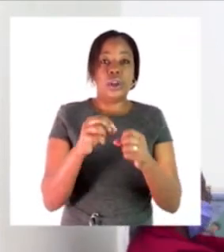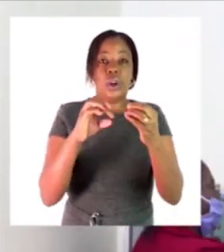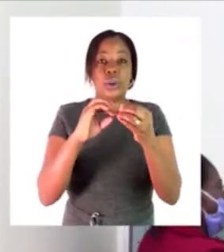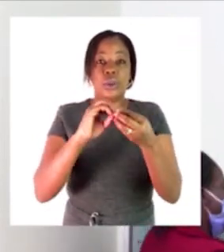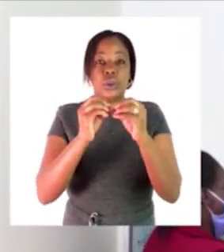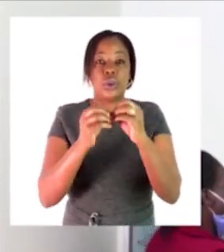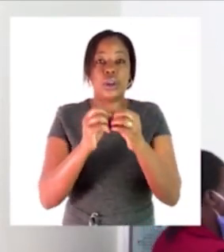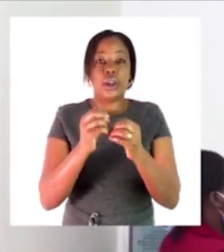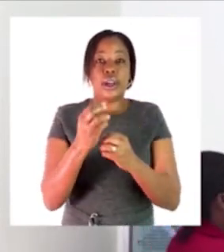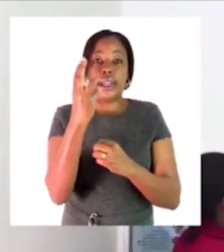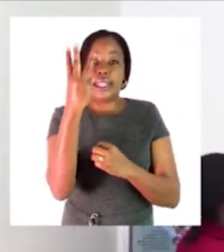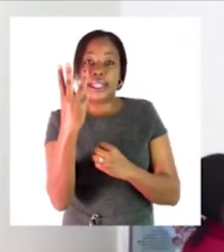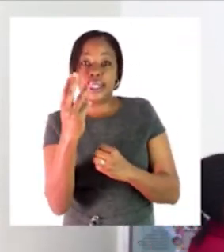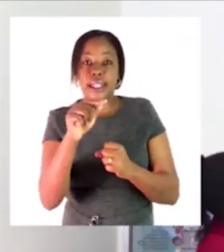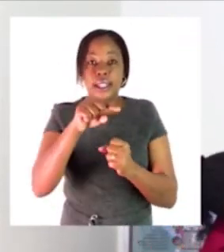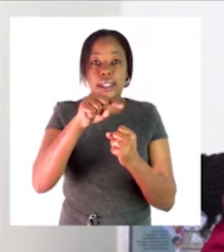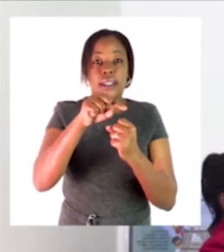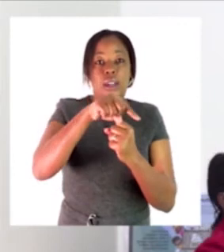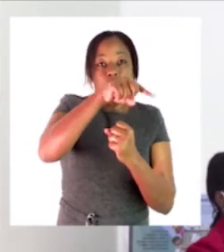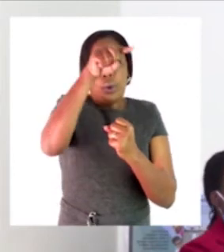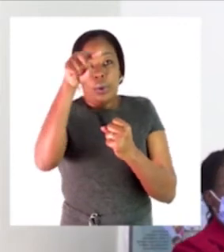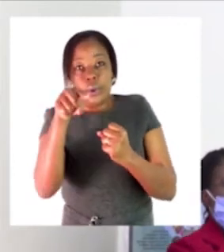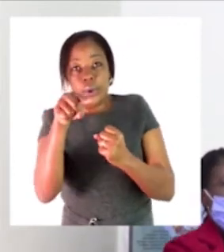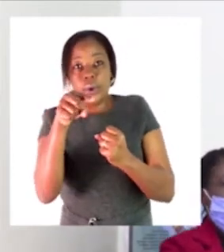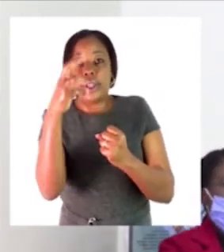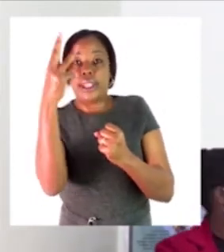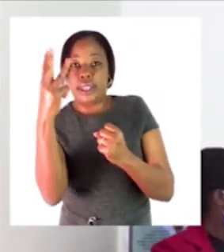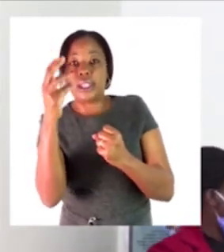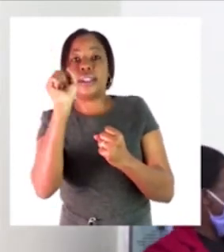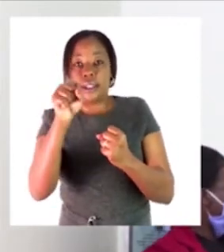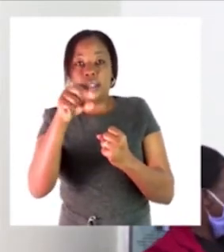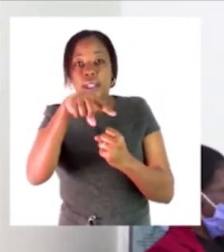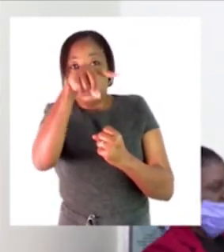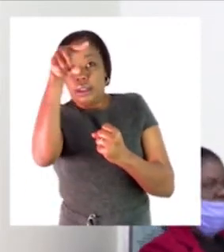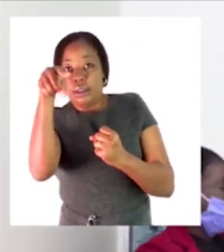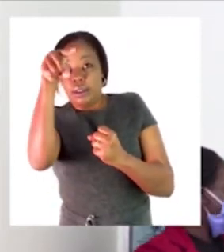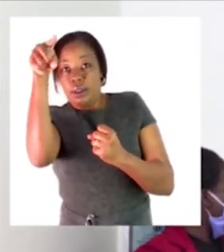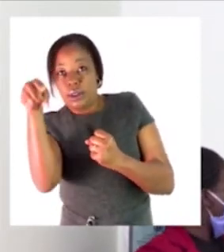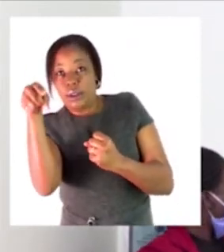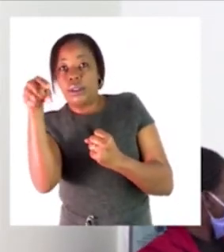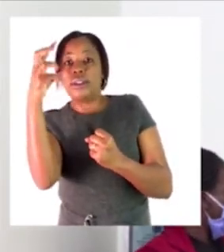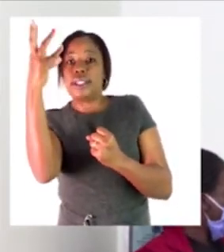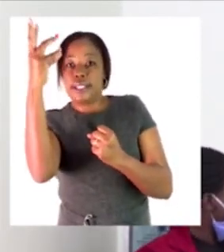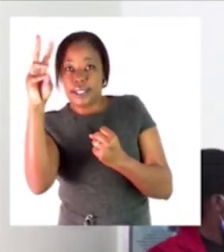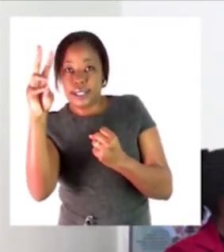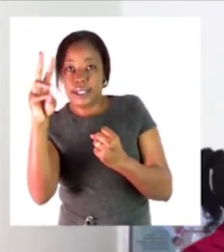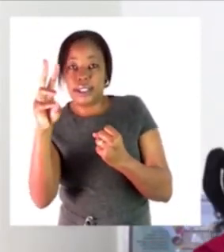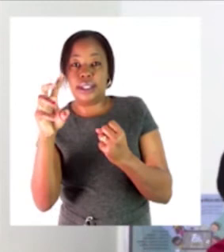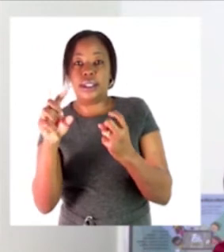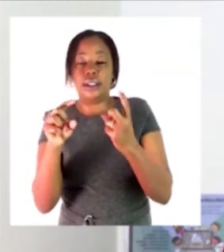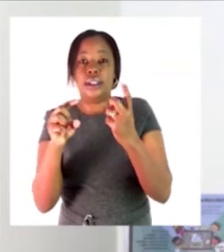then i count three i skip four and five then the next one will be six therefore i'll only be counting three